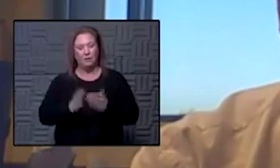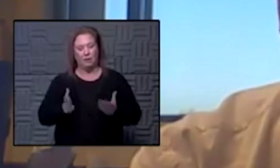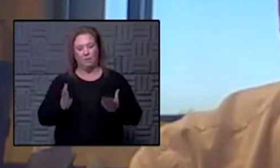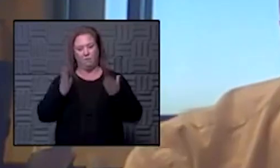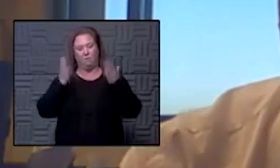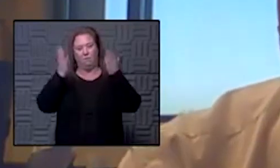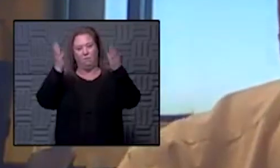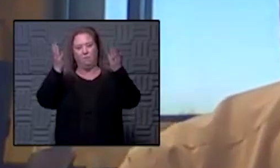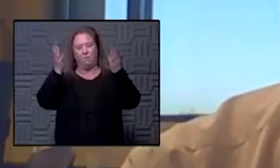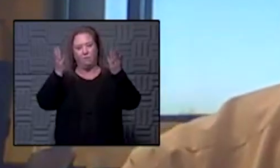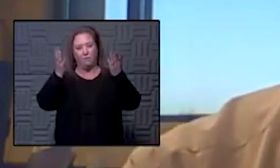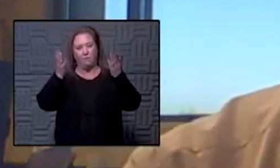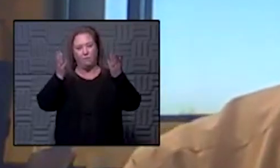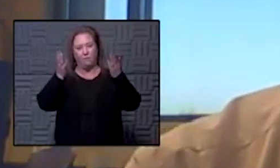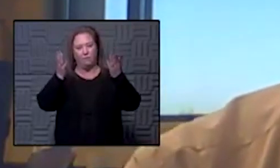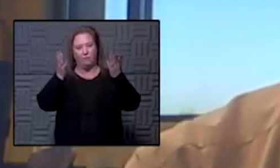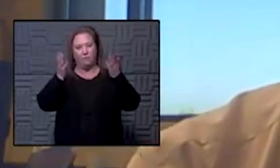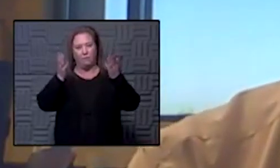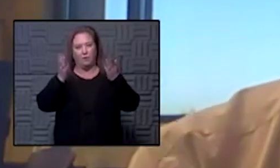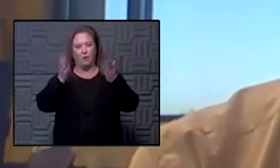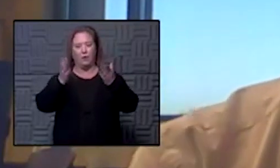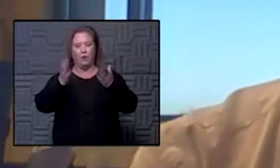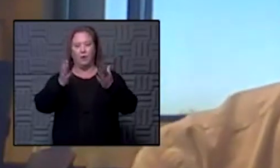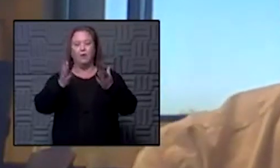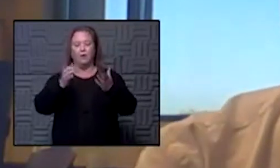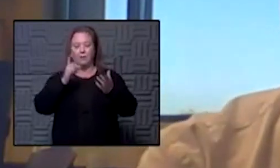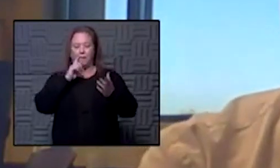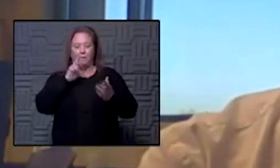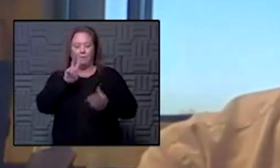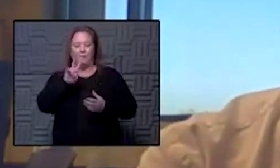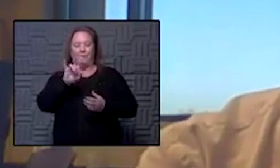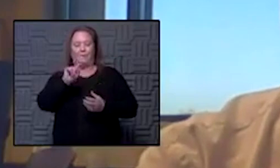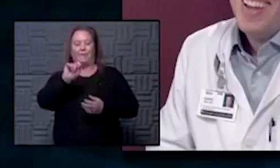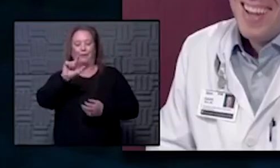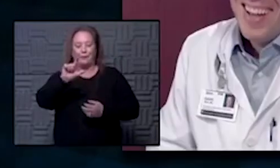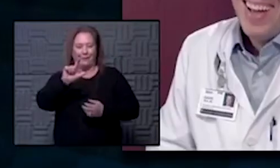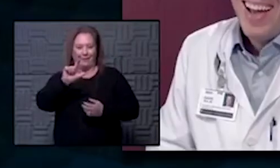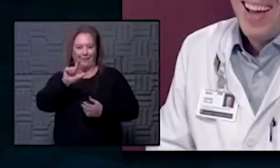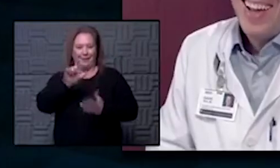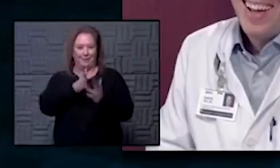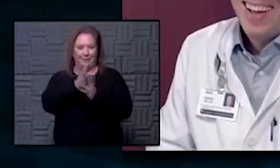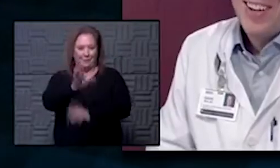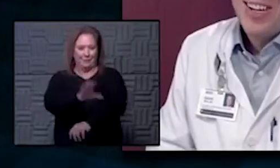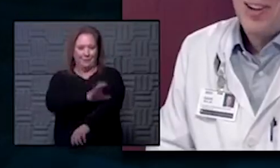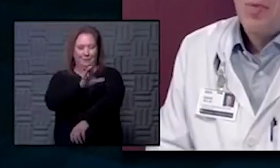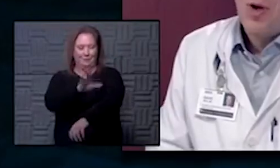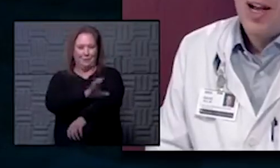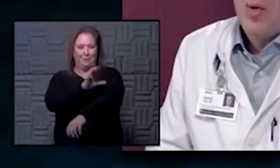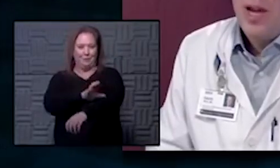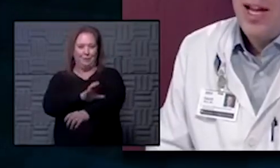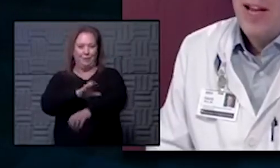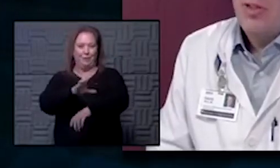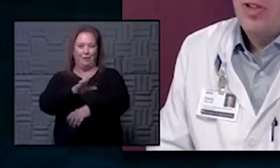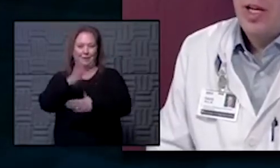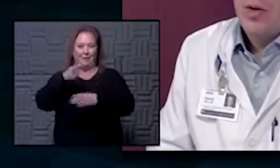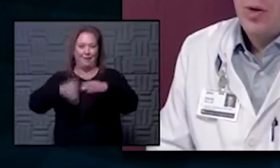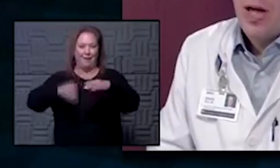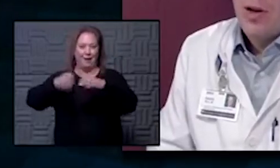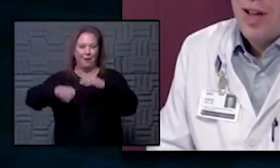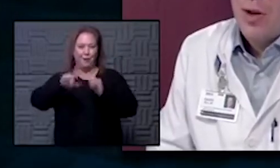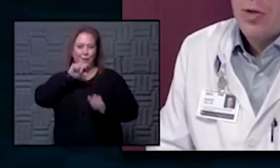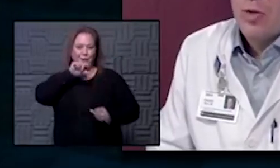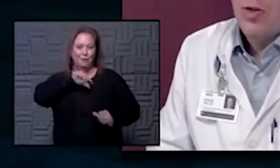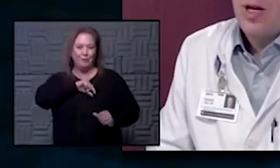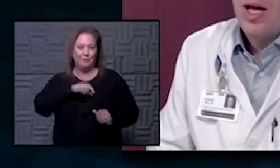virtually carve the turkey with those they love I I couldn't agree more we have seen